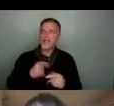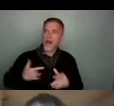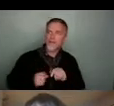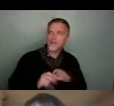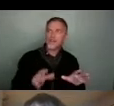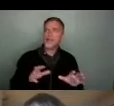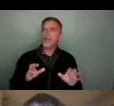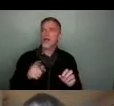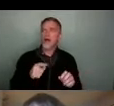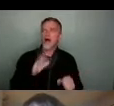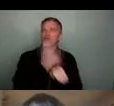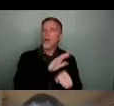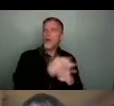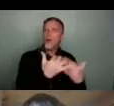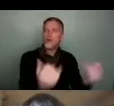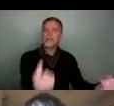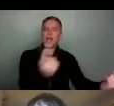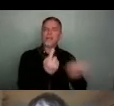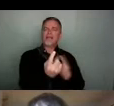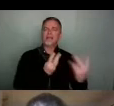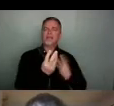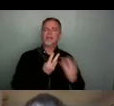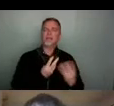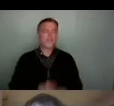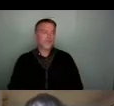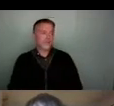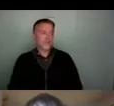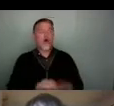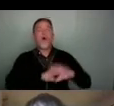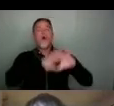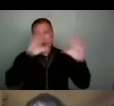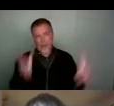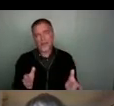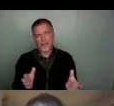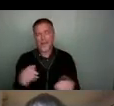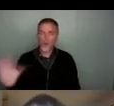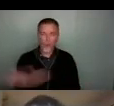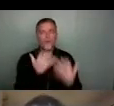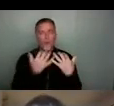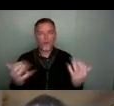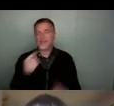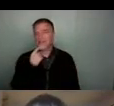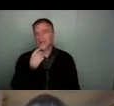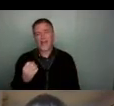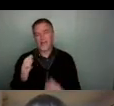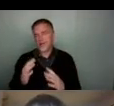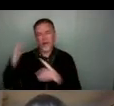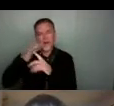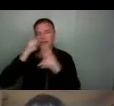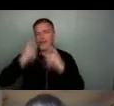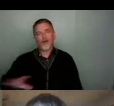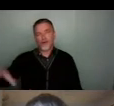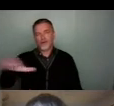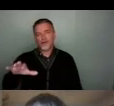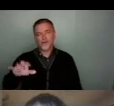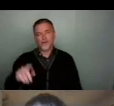online, it will stop audiences coming to their physical venue. And overwhelmingly audiences said, and this conversation is still happening and it's been happening